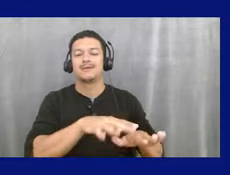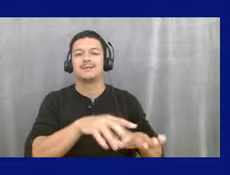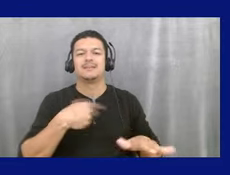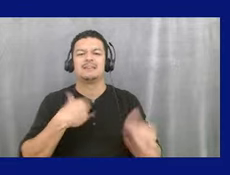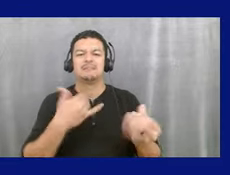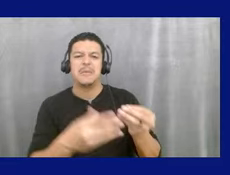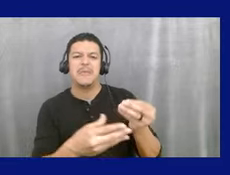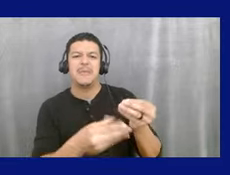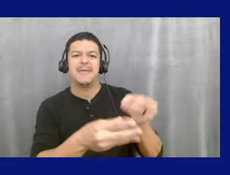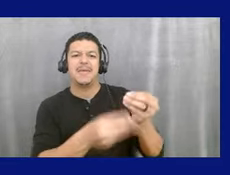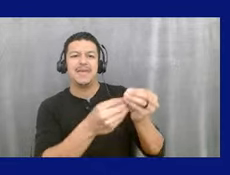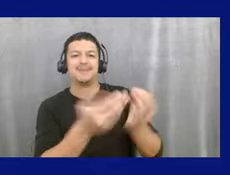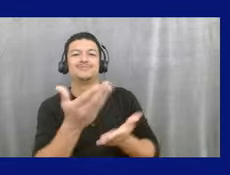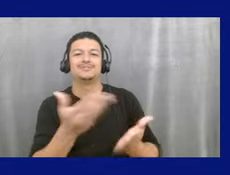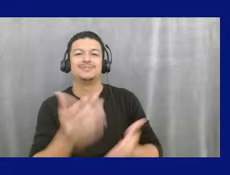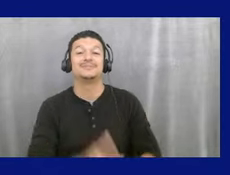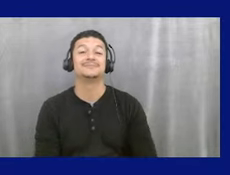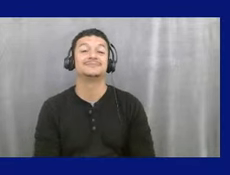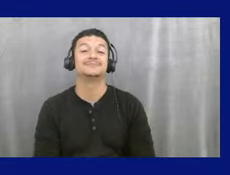services.